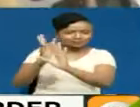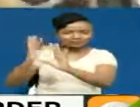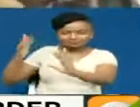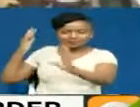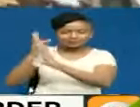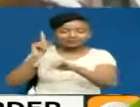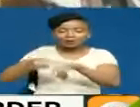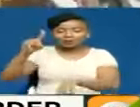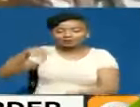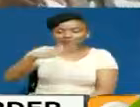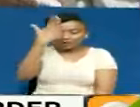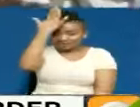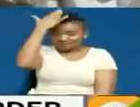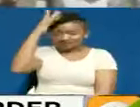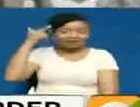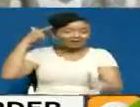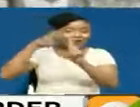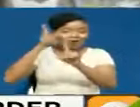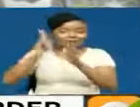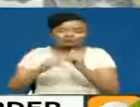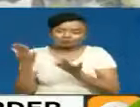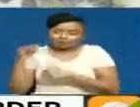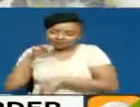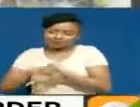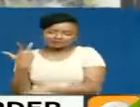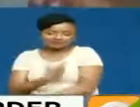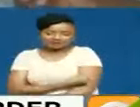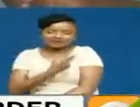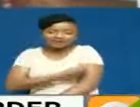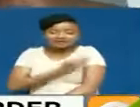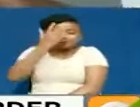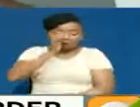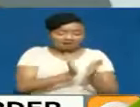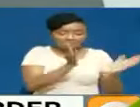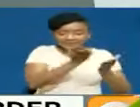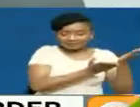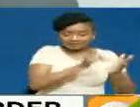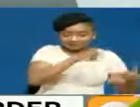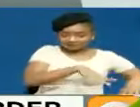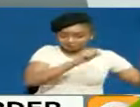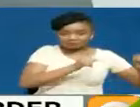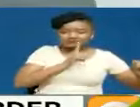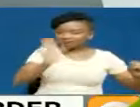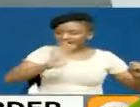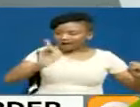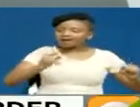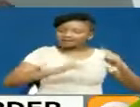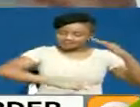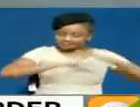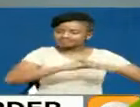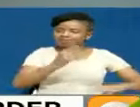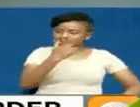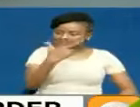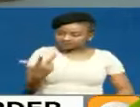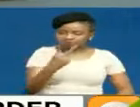the better part of Monday. I hope to beat the deadline that had been set by the head of public service that will see unvaccinated civil servants endure